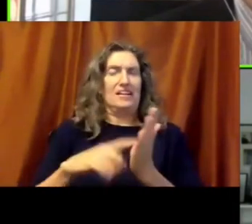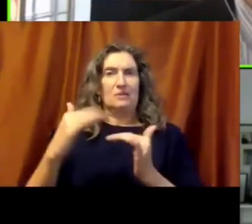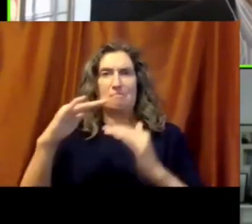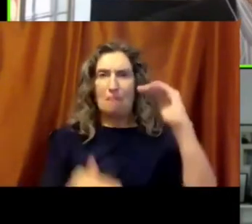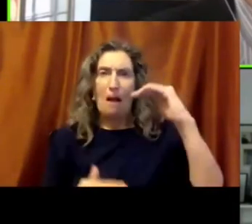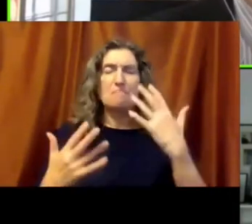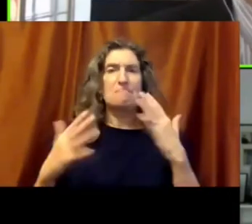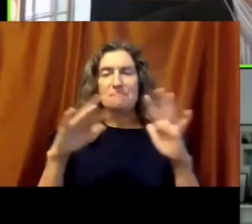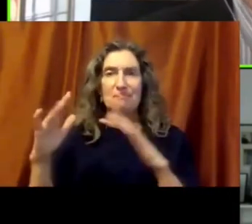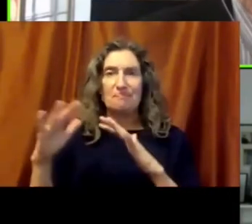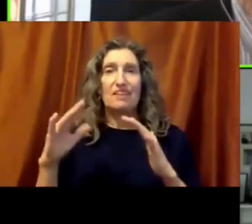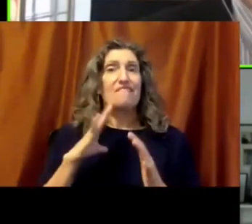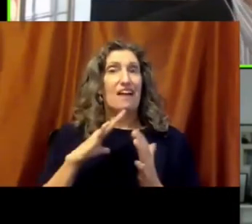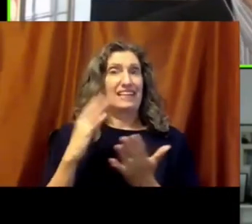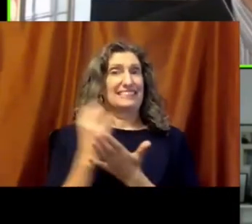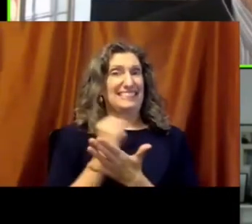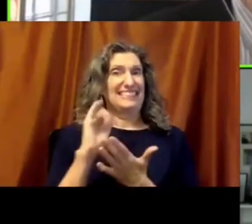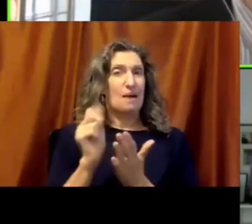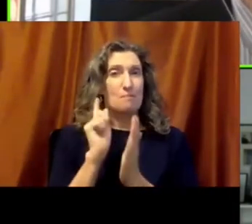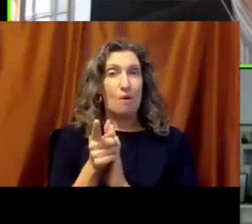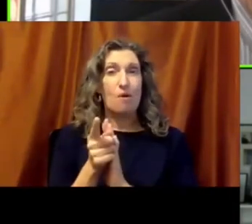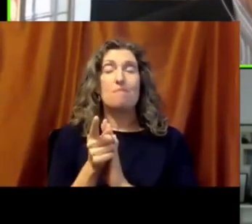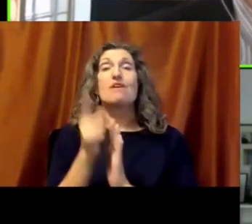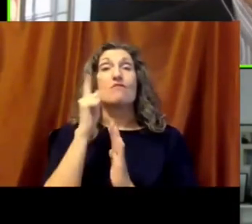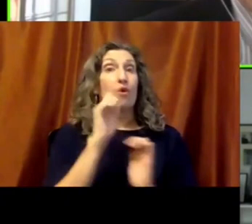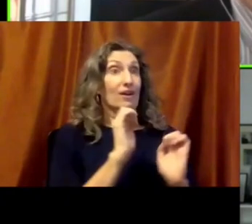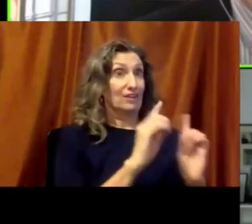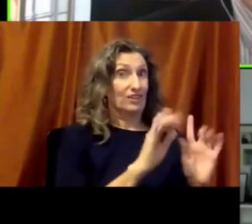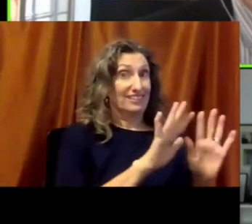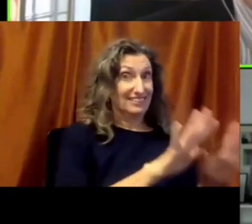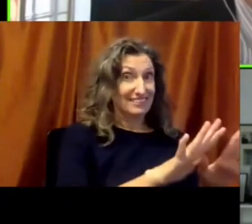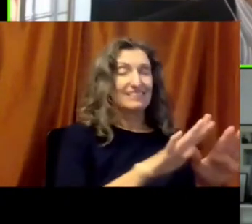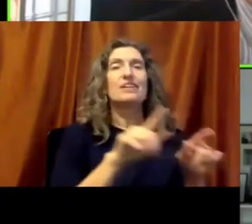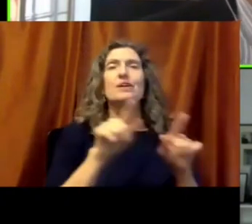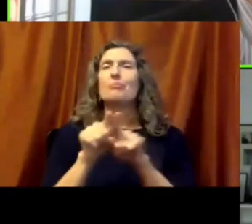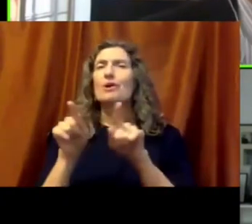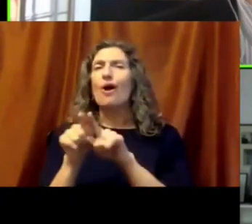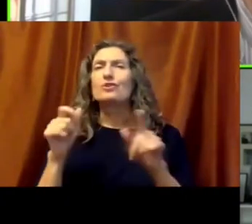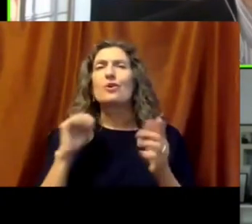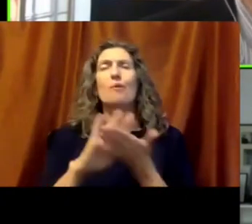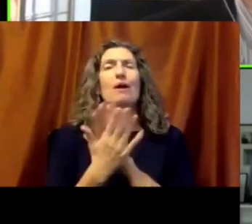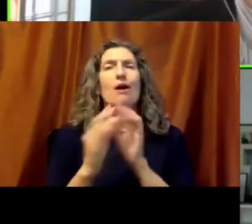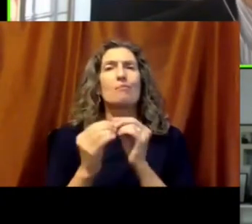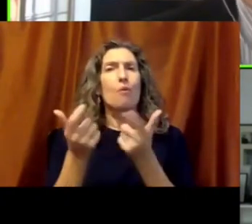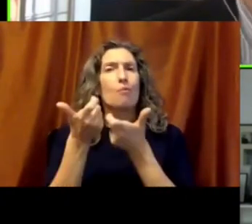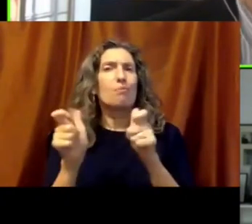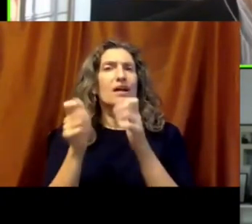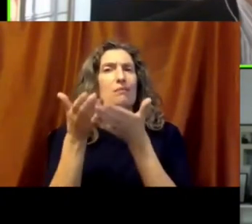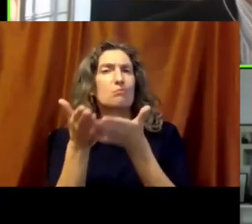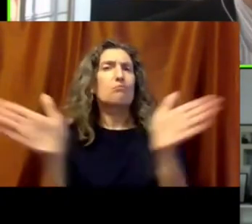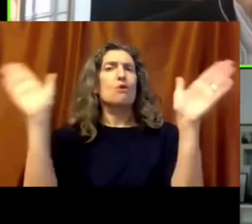educational system in terms of achievement and other things, and helping to lift it into a conversation